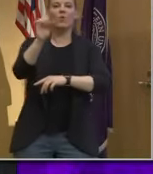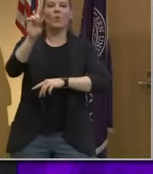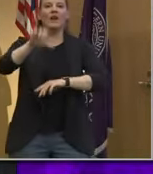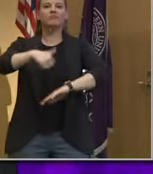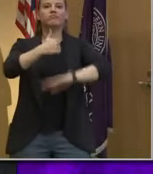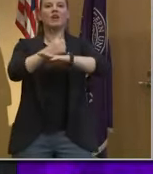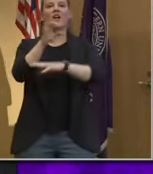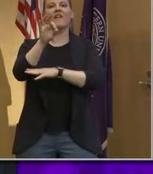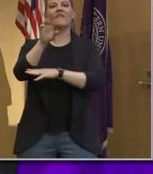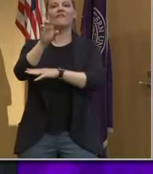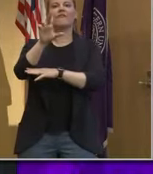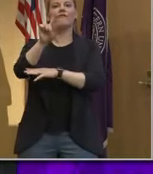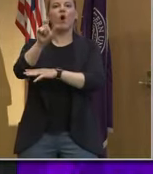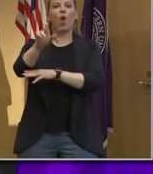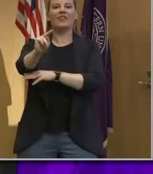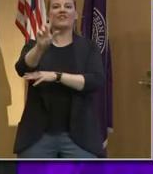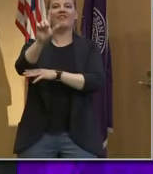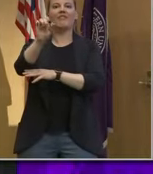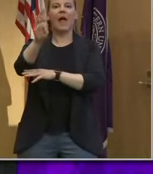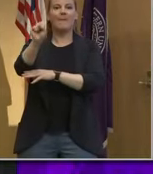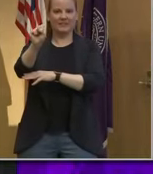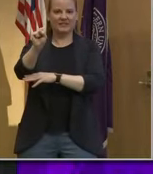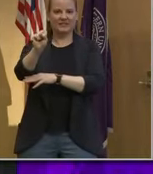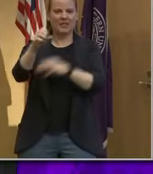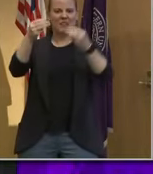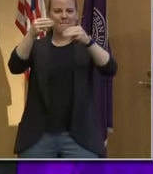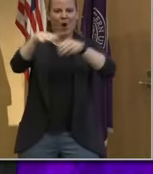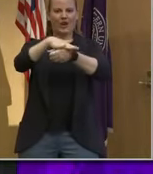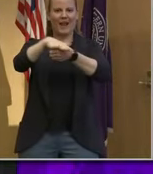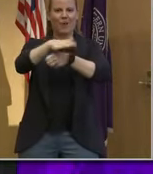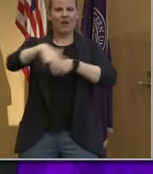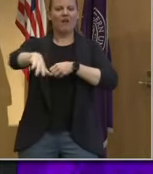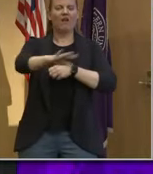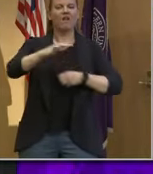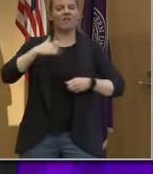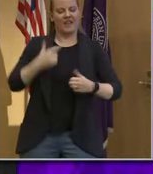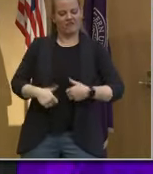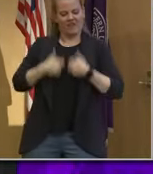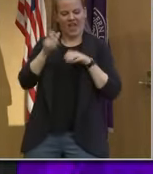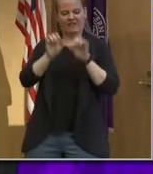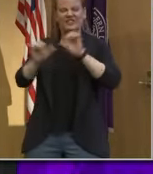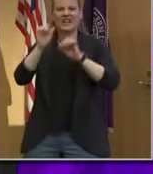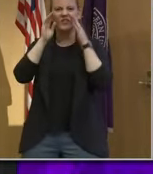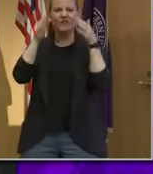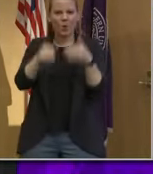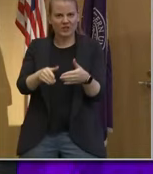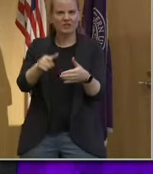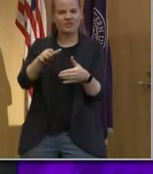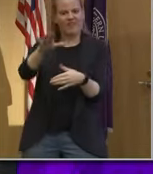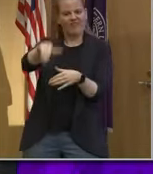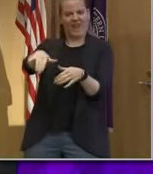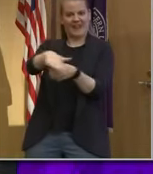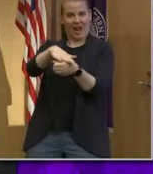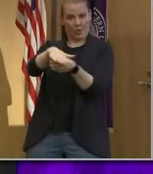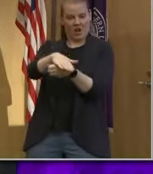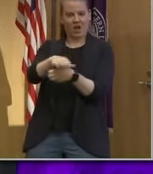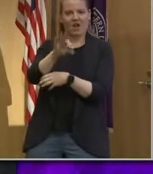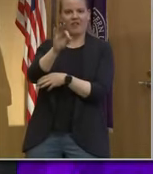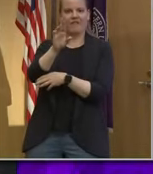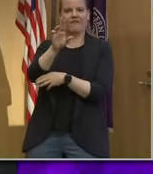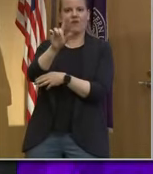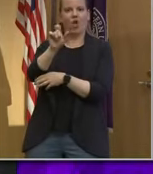Fulton Labs, which is a development that's life sciences focused within Fulton Market. So that's where we will be.